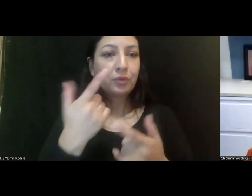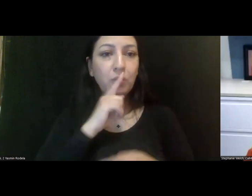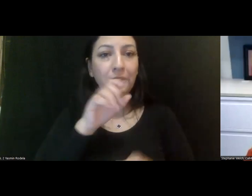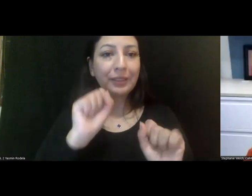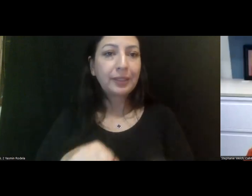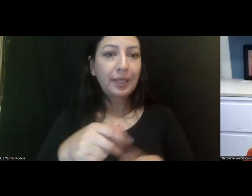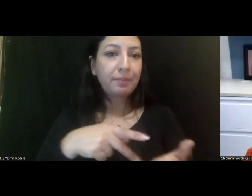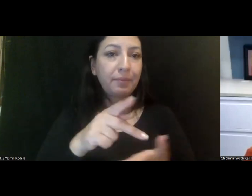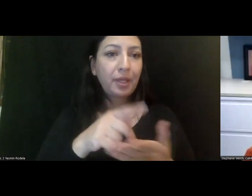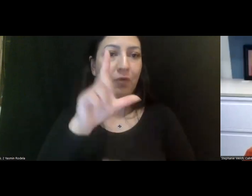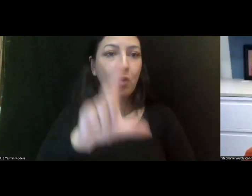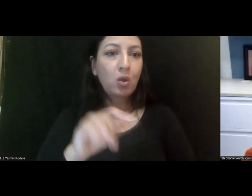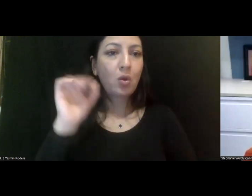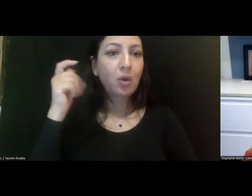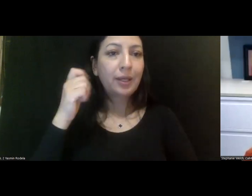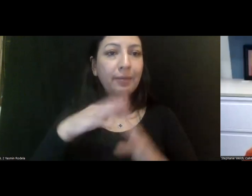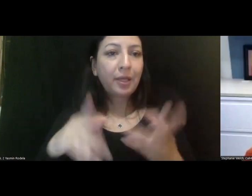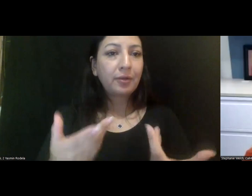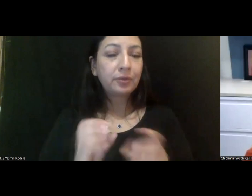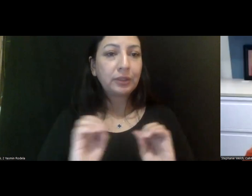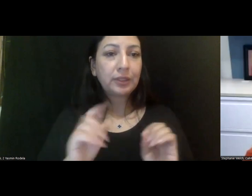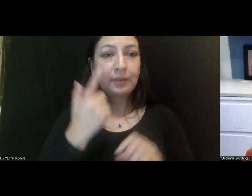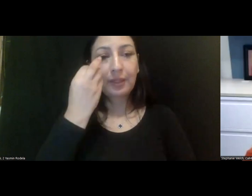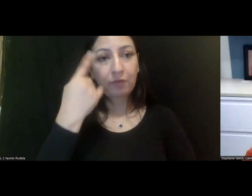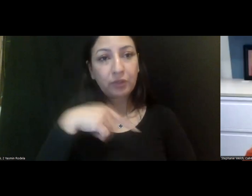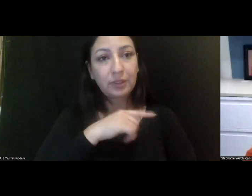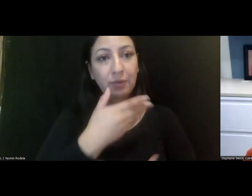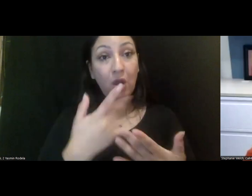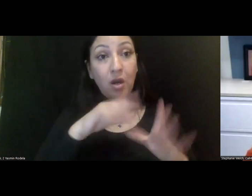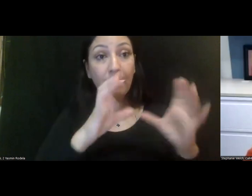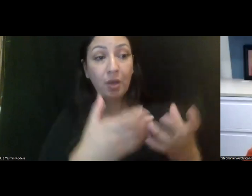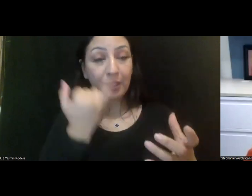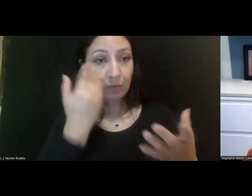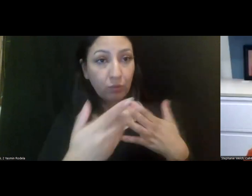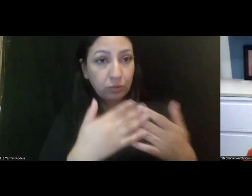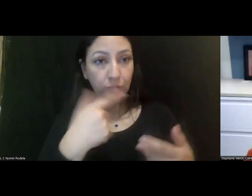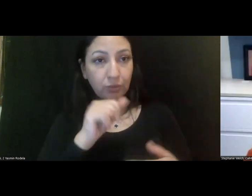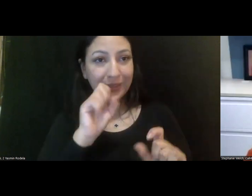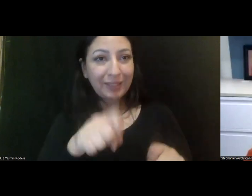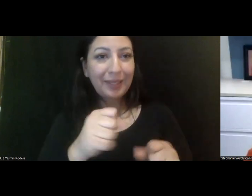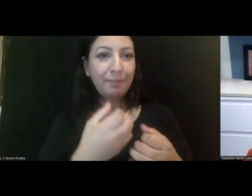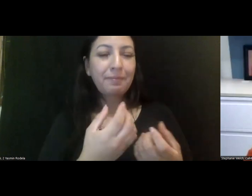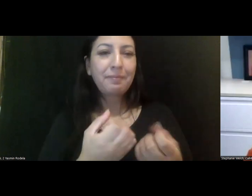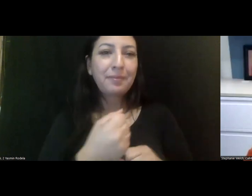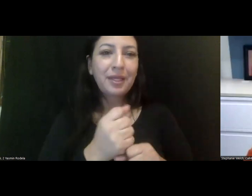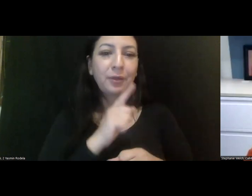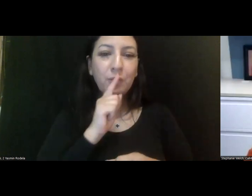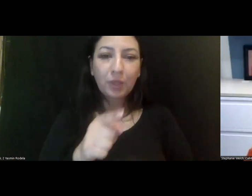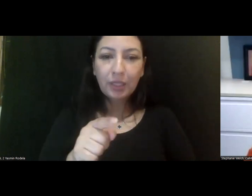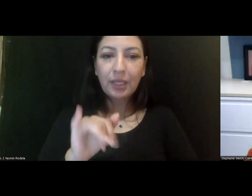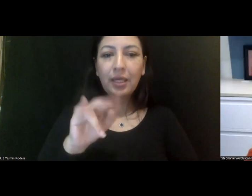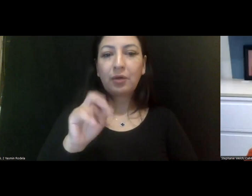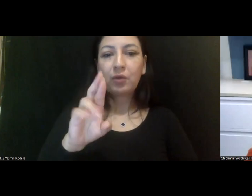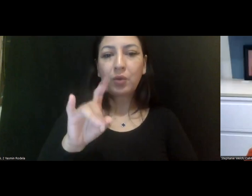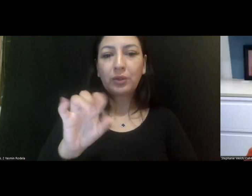low income housing. Um, we think for some of our population, um, even if we're able to make incredible inroads and have more